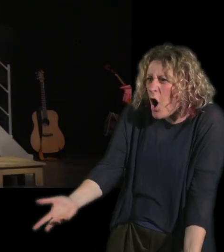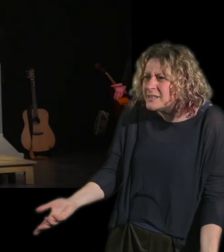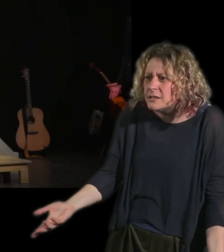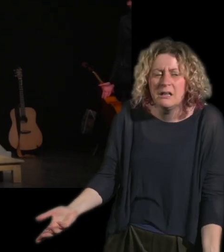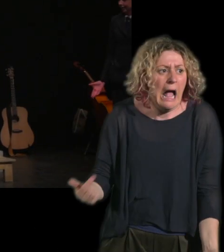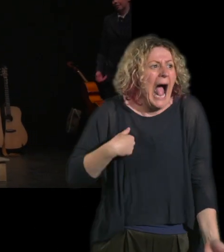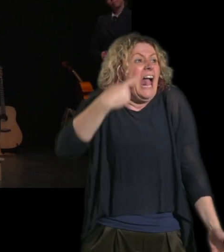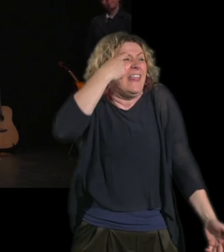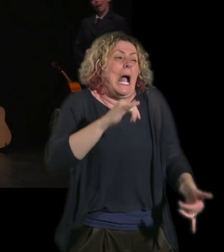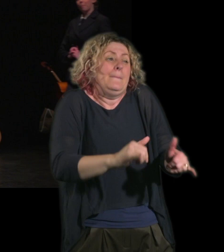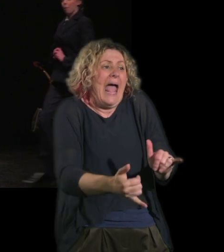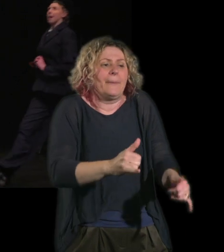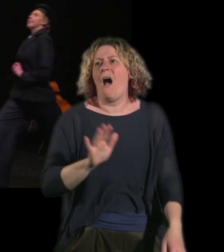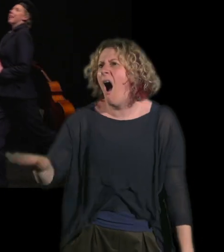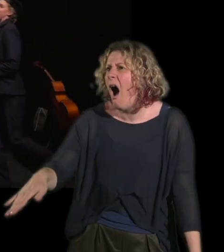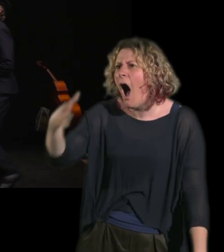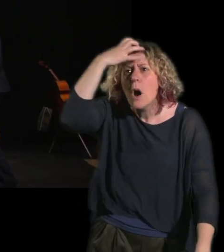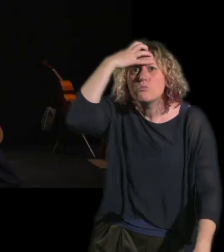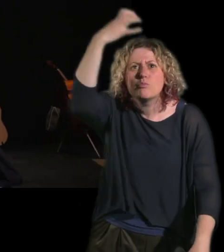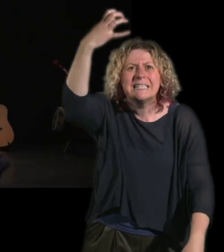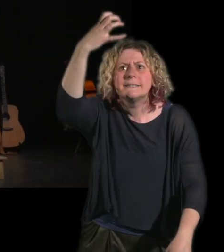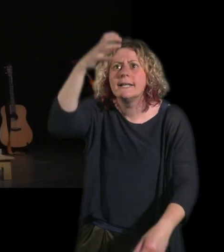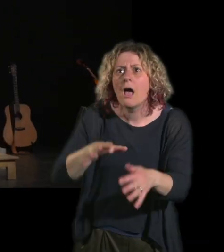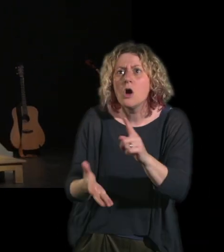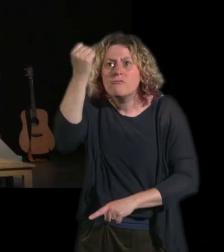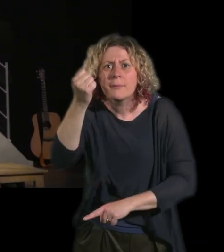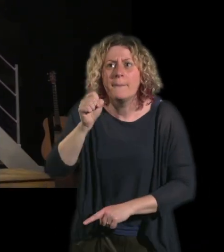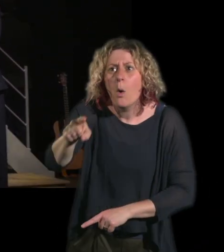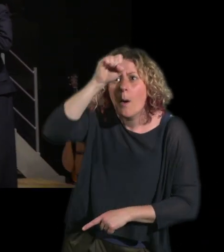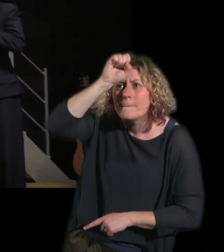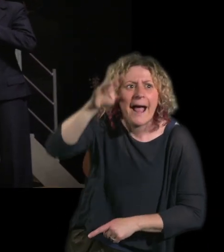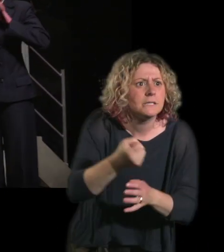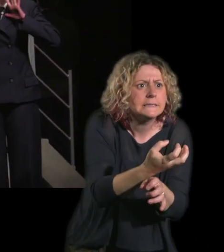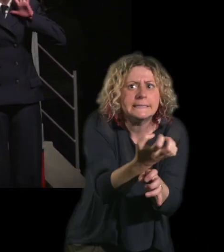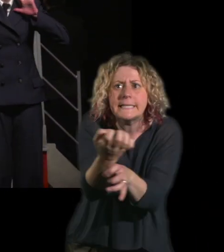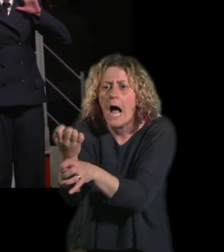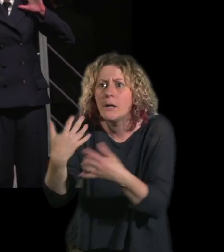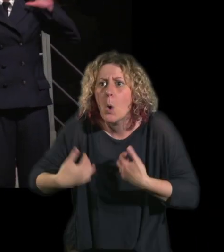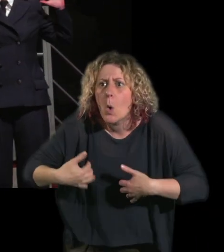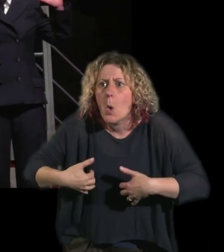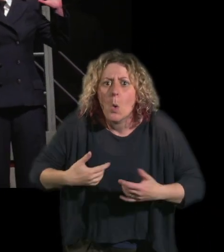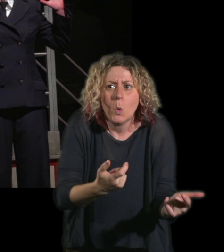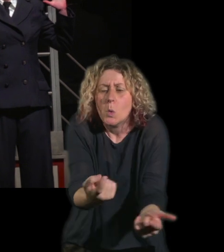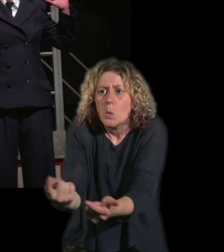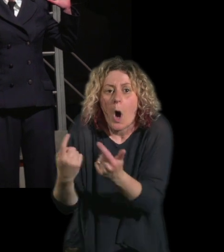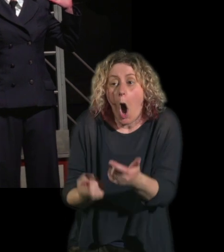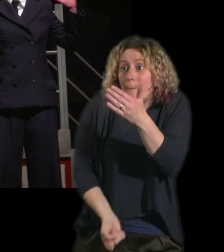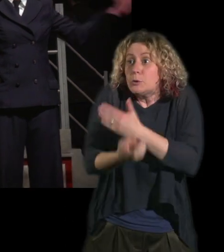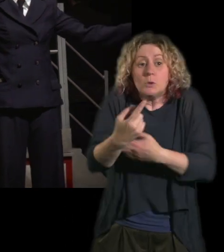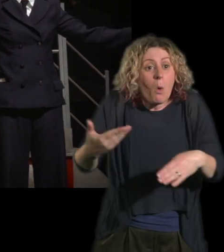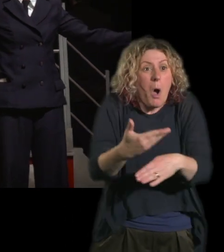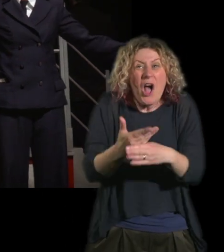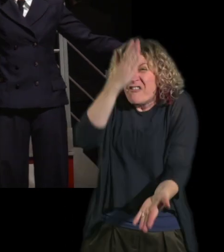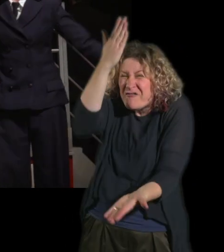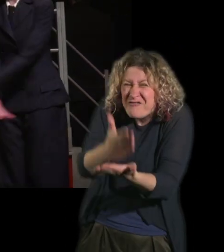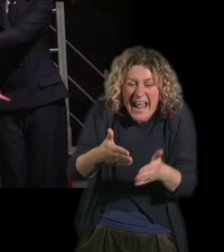sake. Well, I just think that maybe... A princess would grab at this. It's like finding a diamond mine. A chance to work on